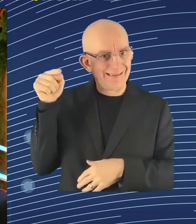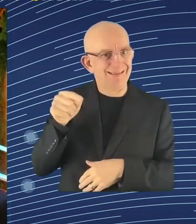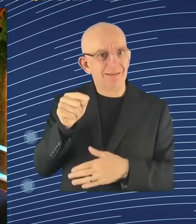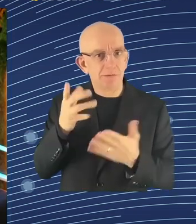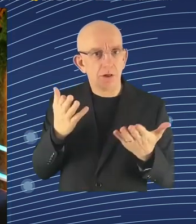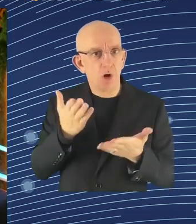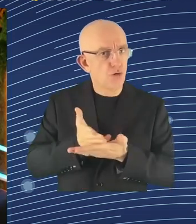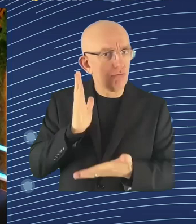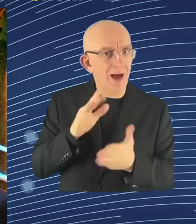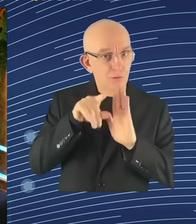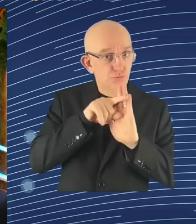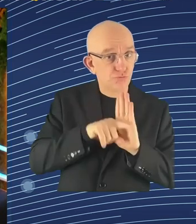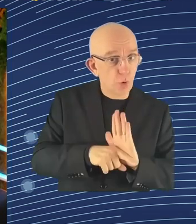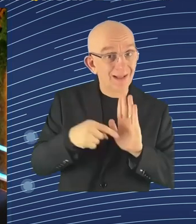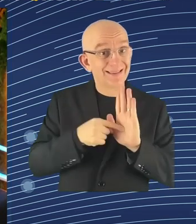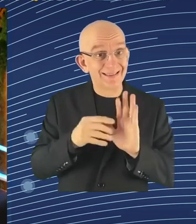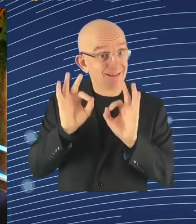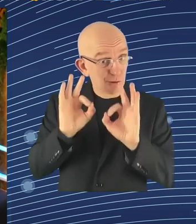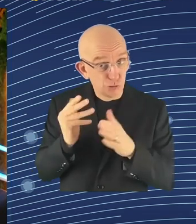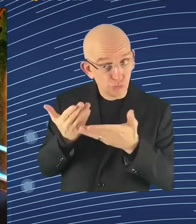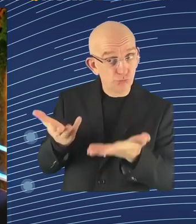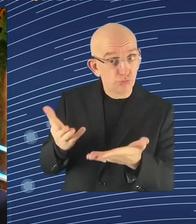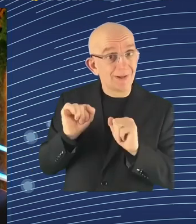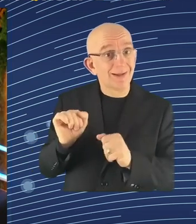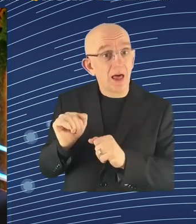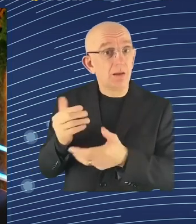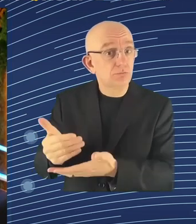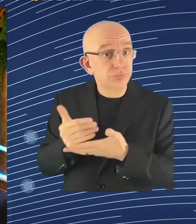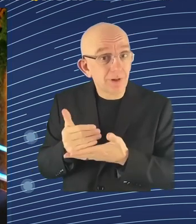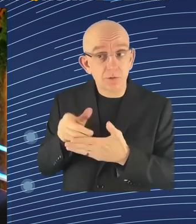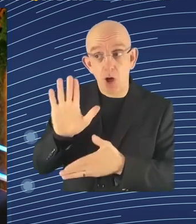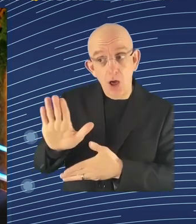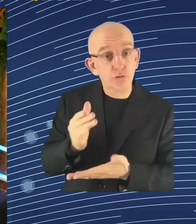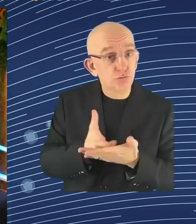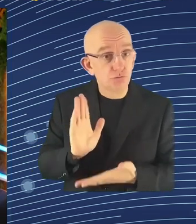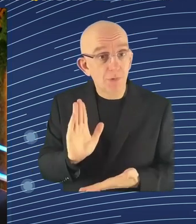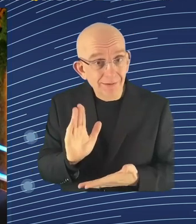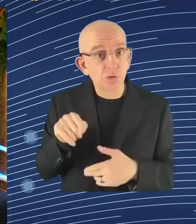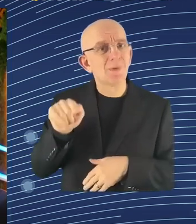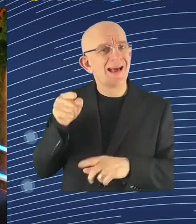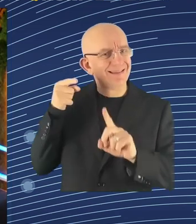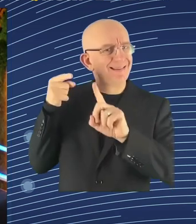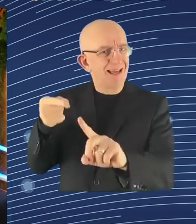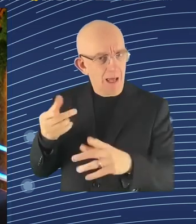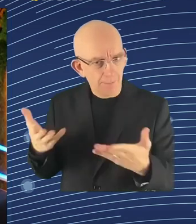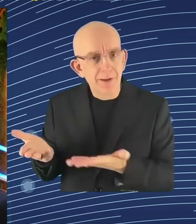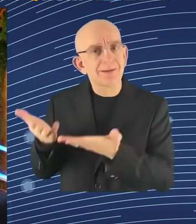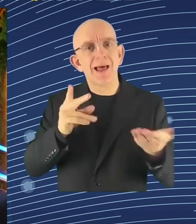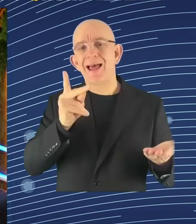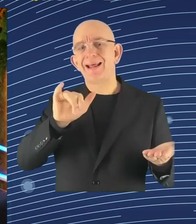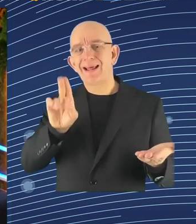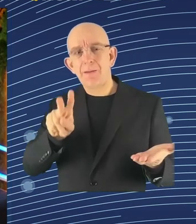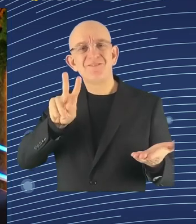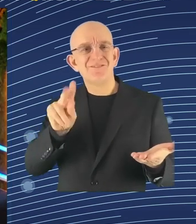framework of AI regulation in the EU. You're also a rapporteur on the platform work directive. In fact, we read